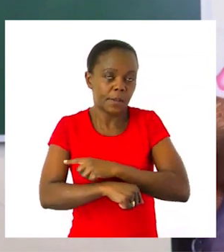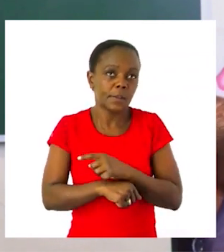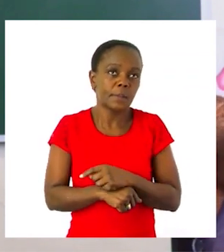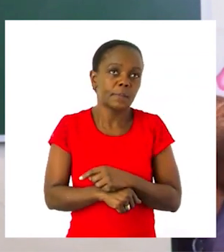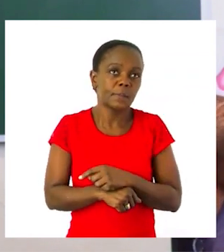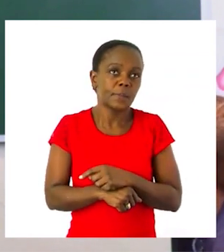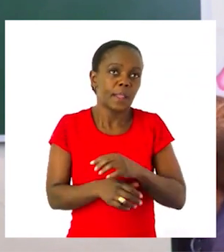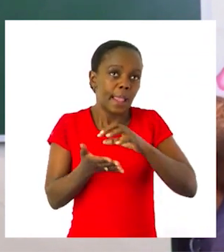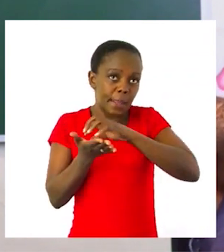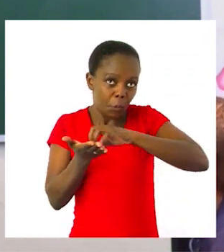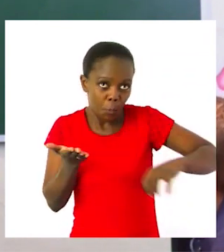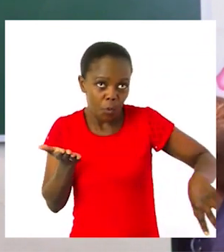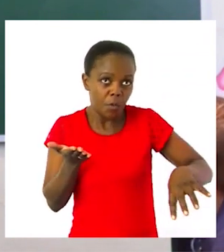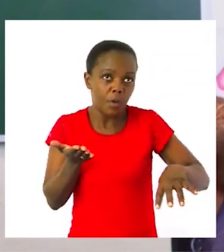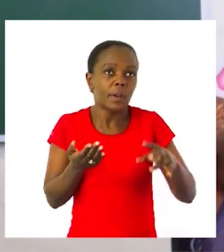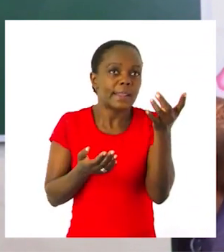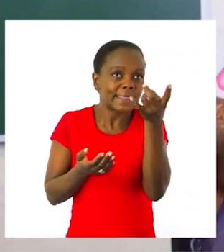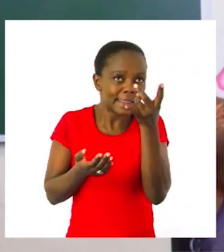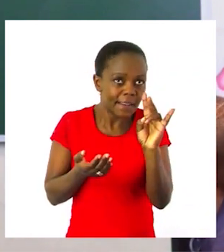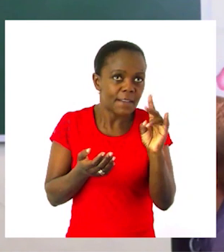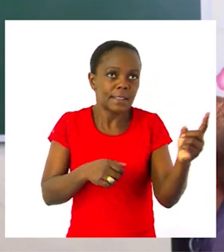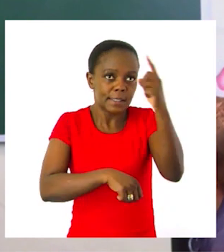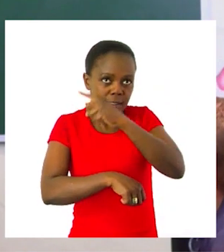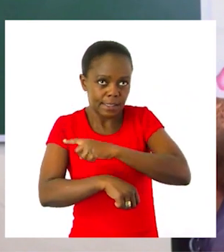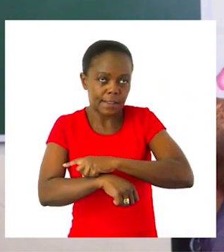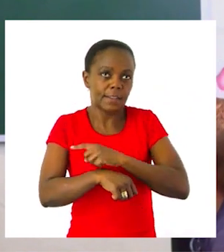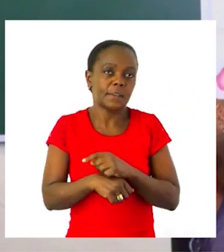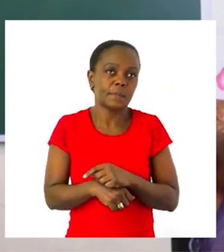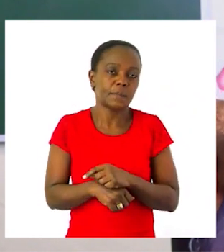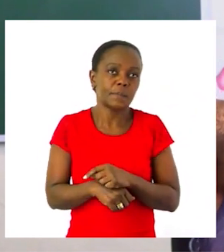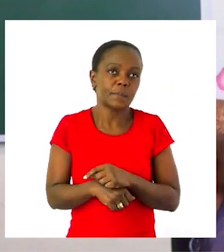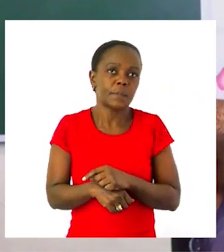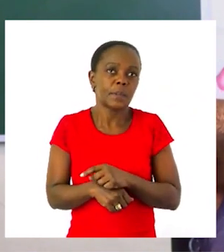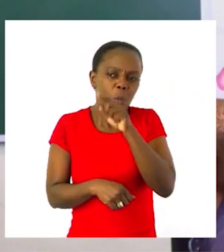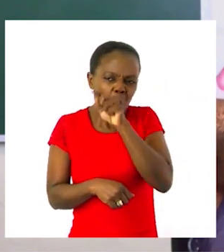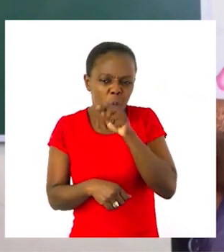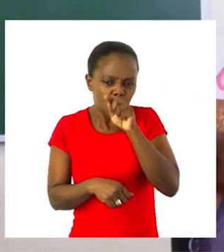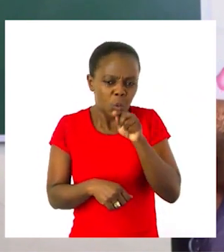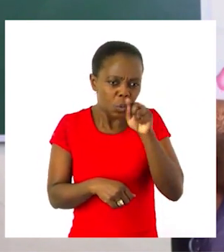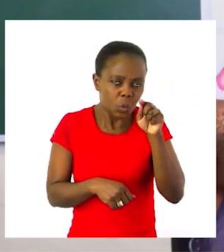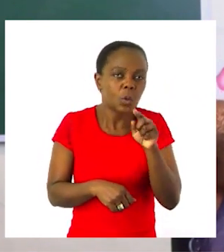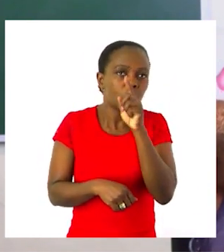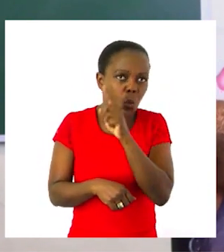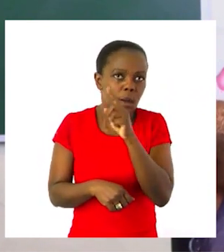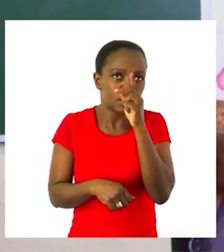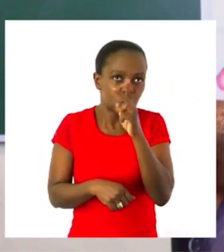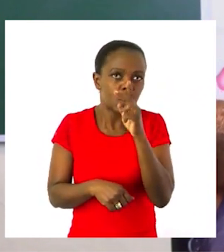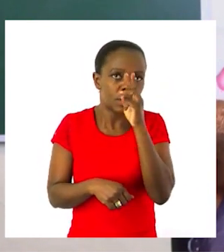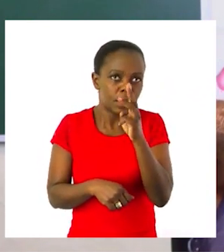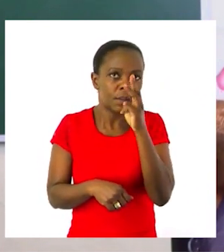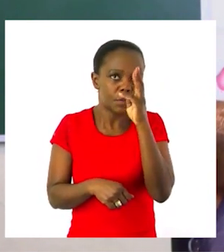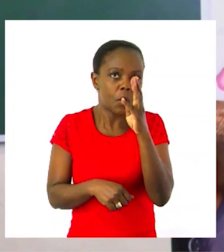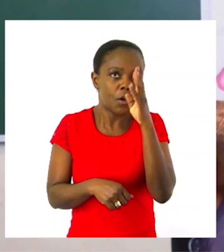remove seven from 15. So let me put my 15 sticks. One, two, three, four,